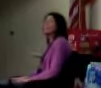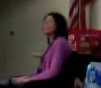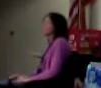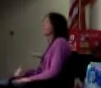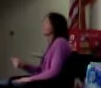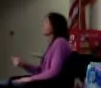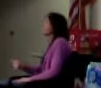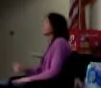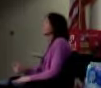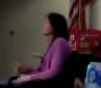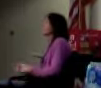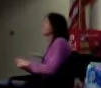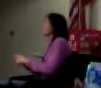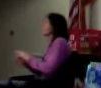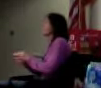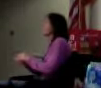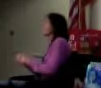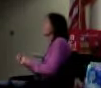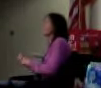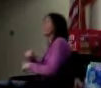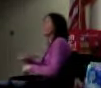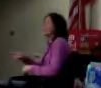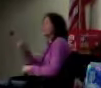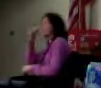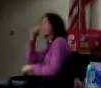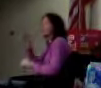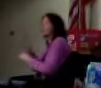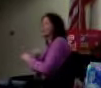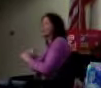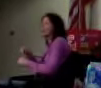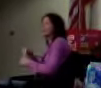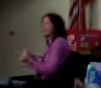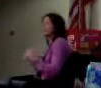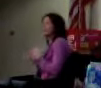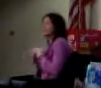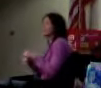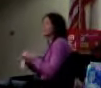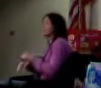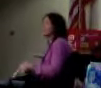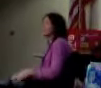Who else has a unique story? A story that they think nobody else shares, but, like, chili dogs for Christmas?